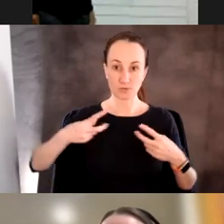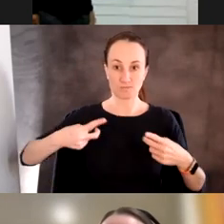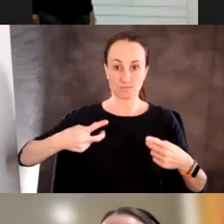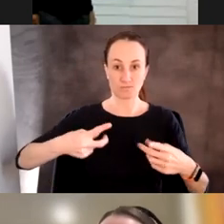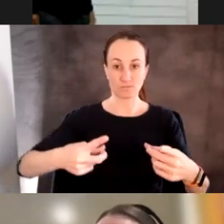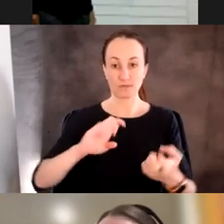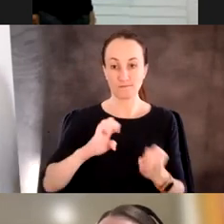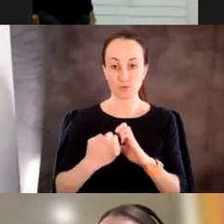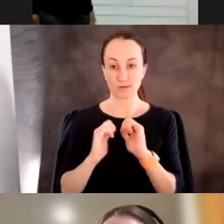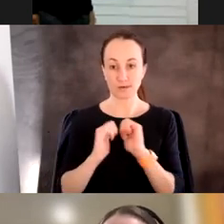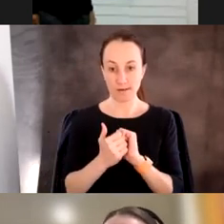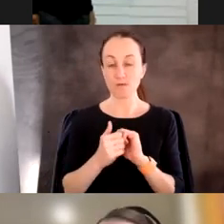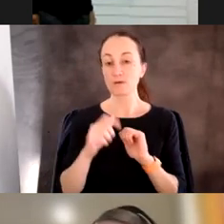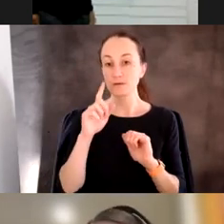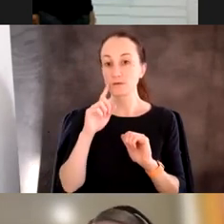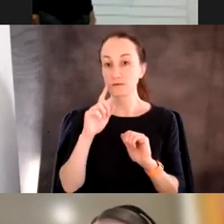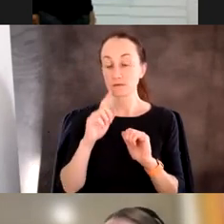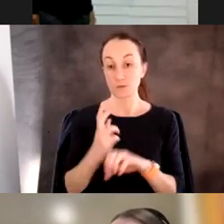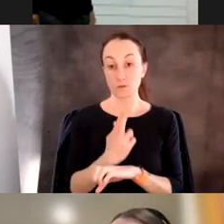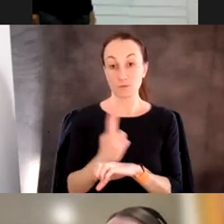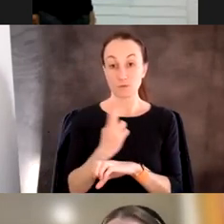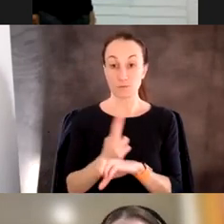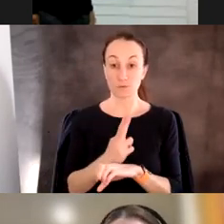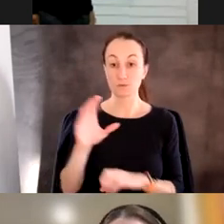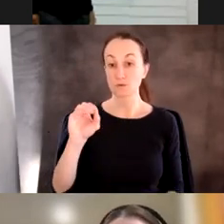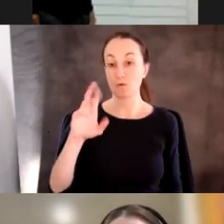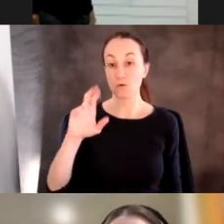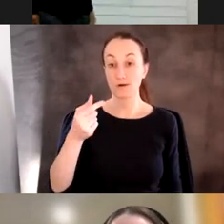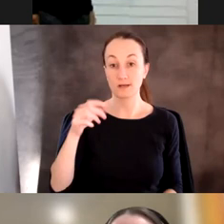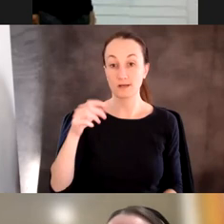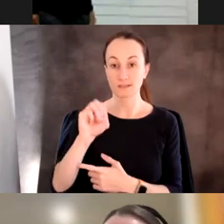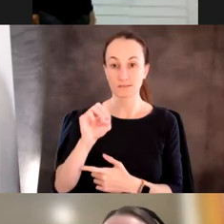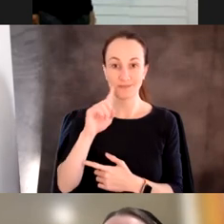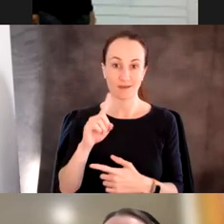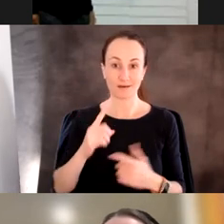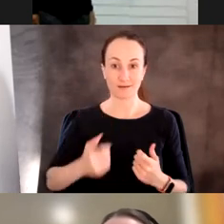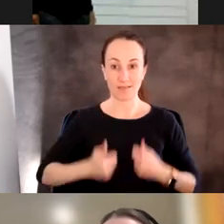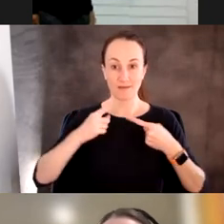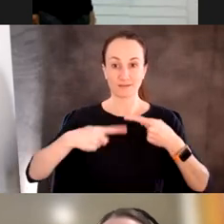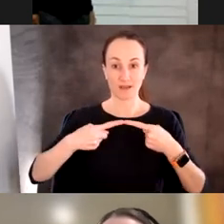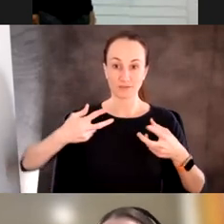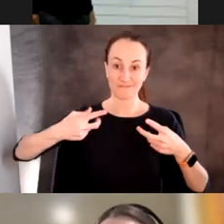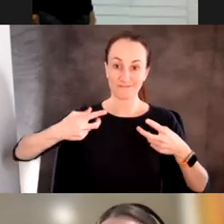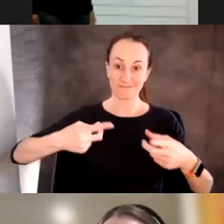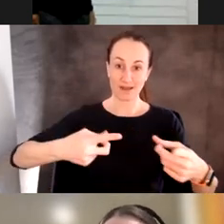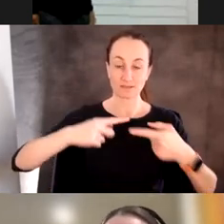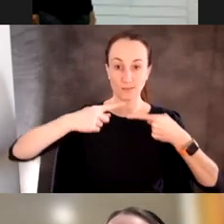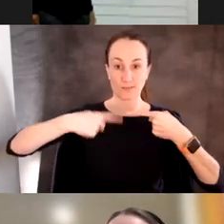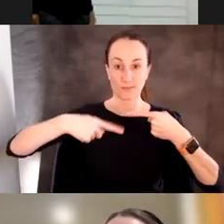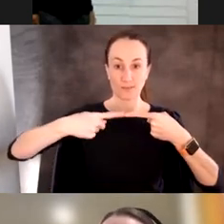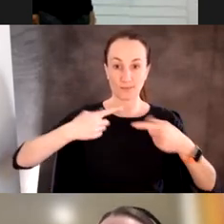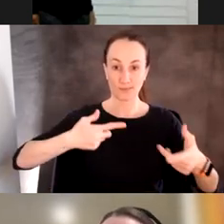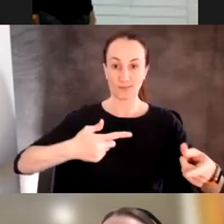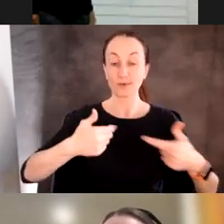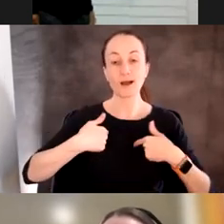to conduct the evolution using an organism that has a faster life cycle. So in grad school, I worked with an evolution technique